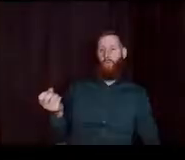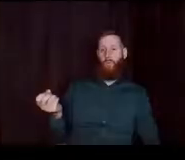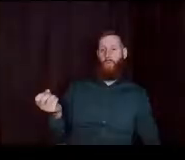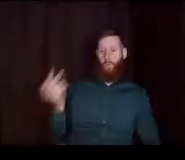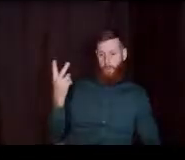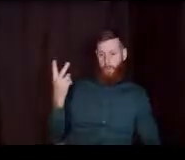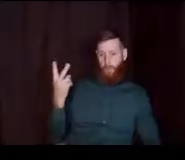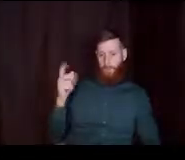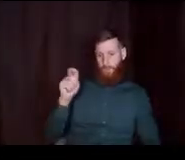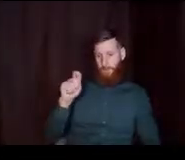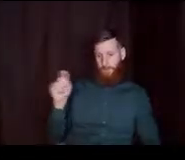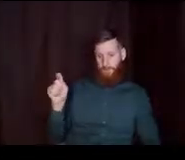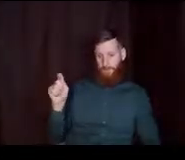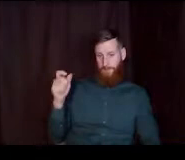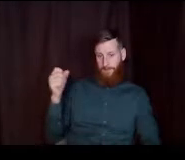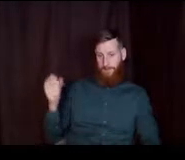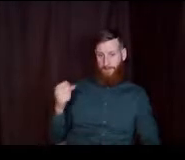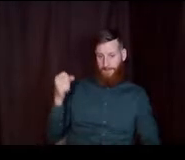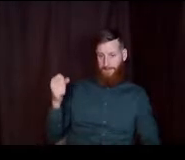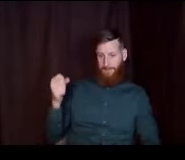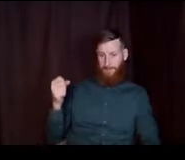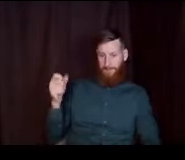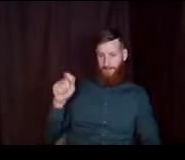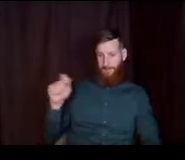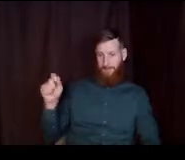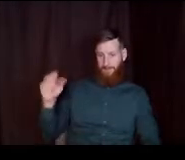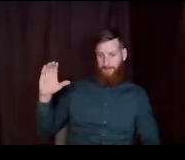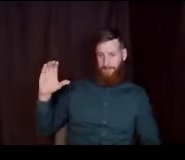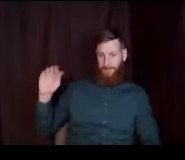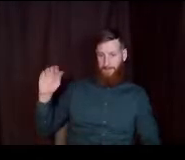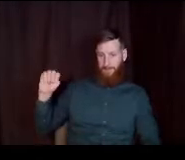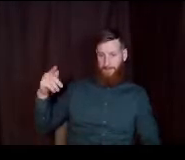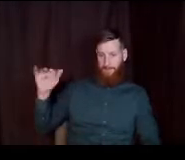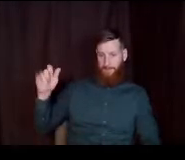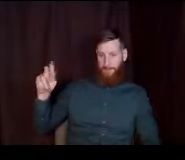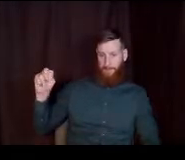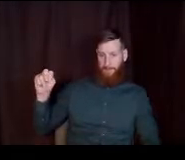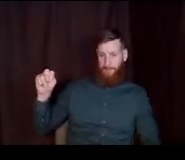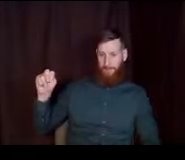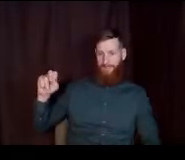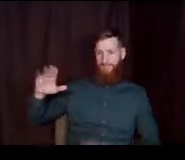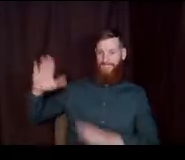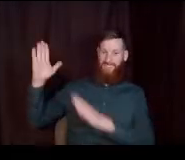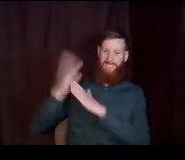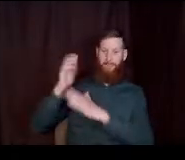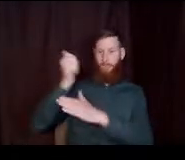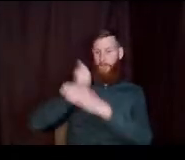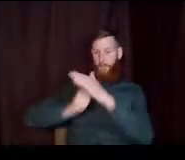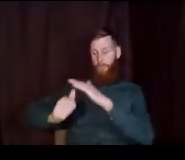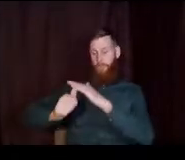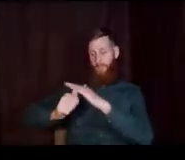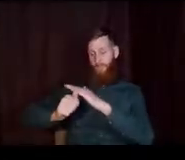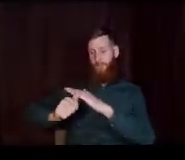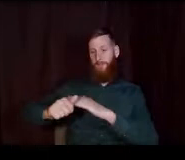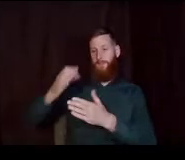dash year dash campaign. It's at the top underneath financial aid calculator.